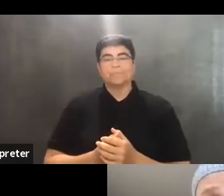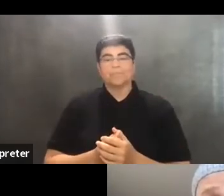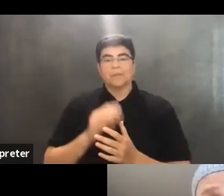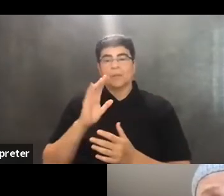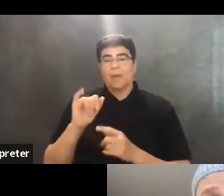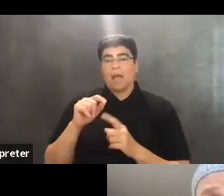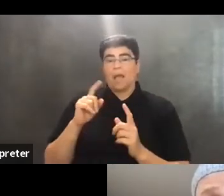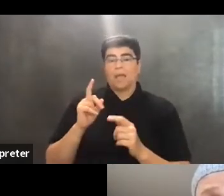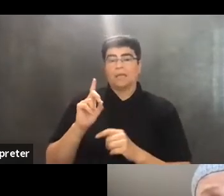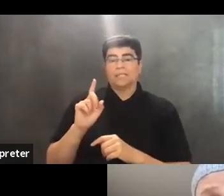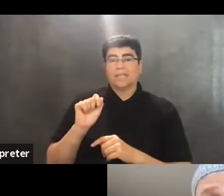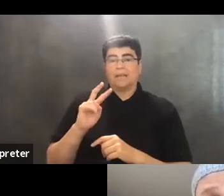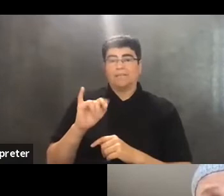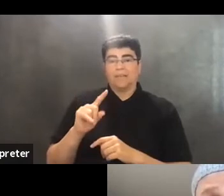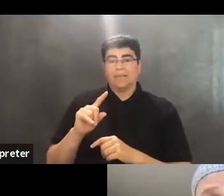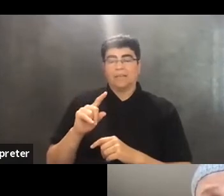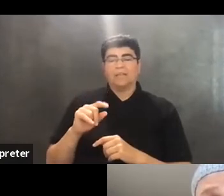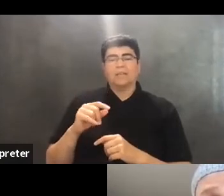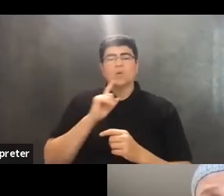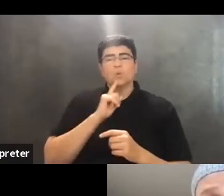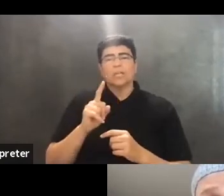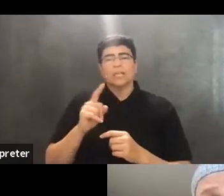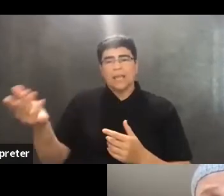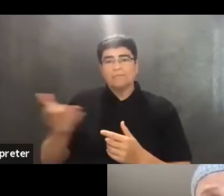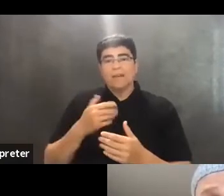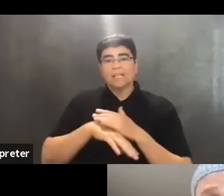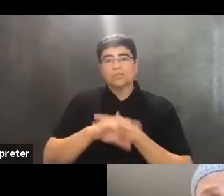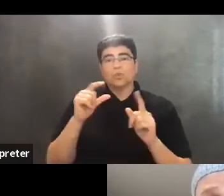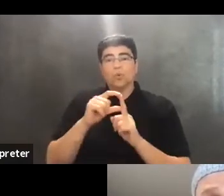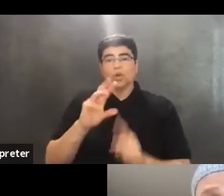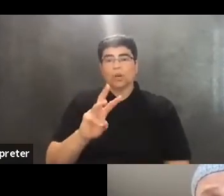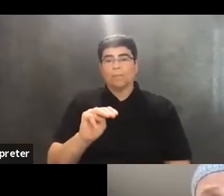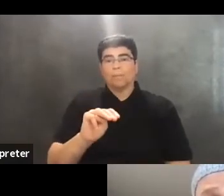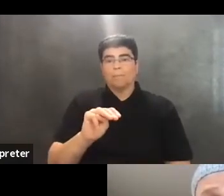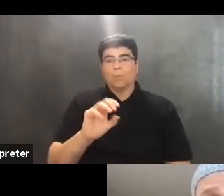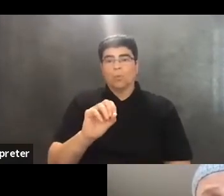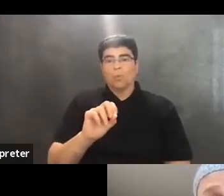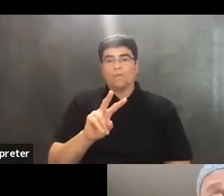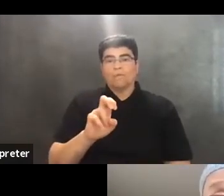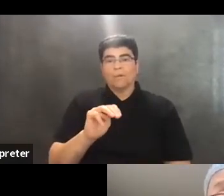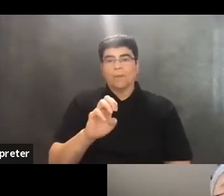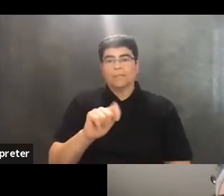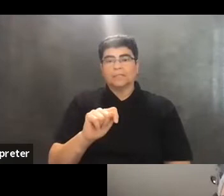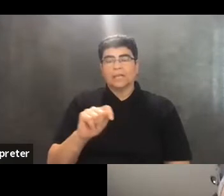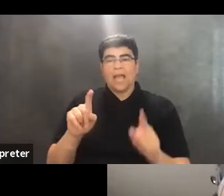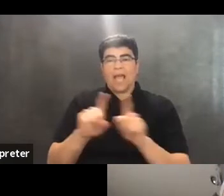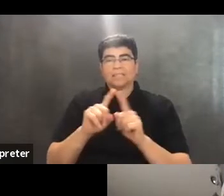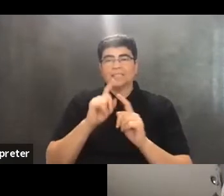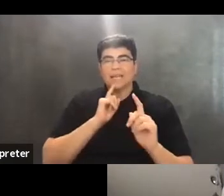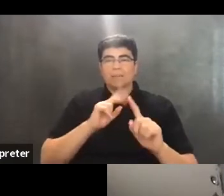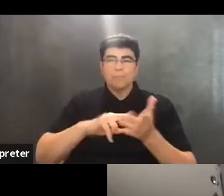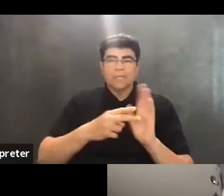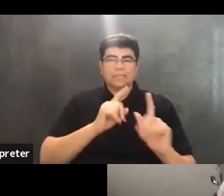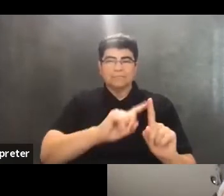David has invited us into the word movement as it crisscrosses several meanings,